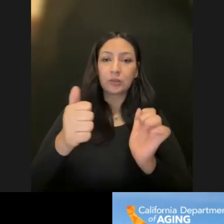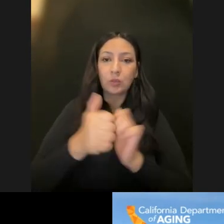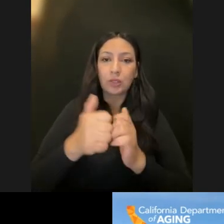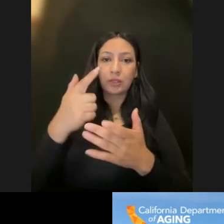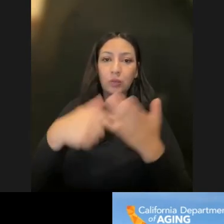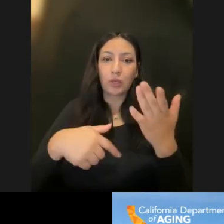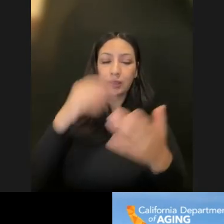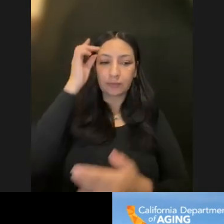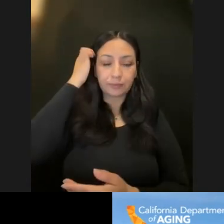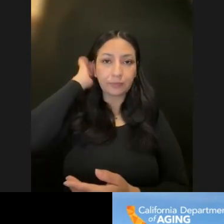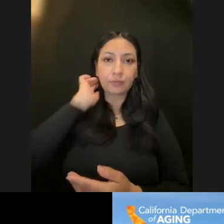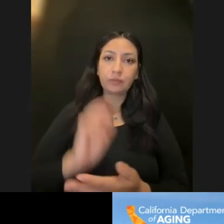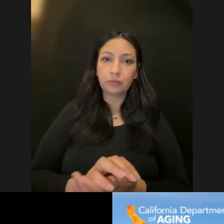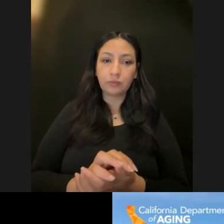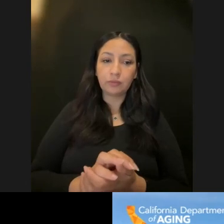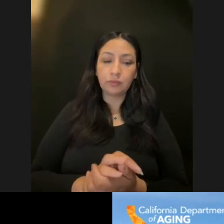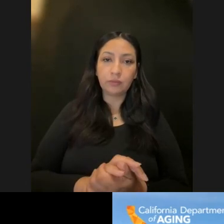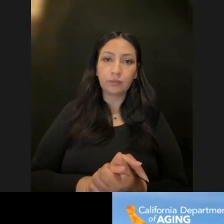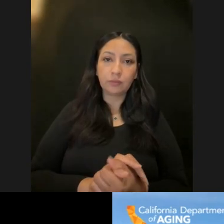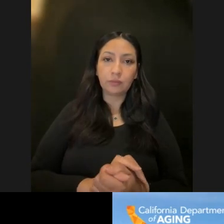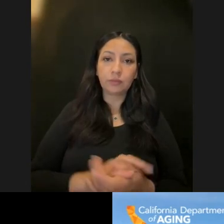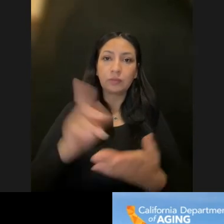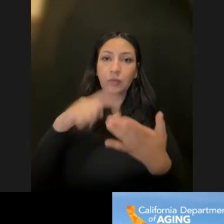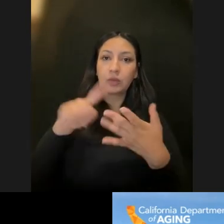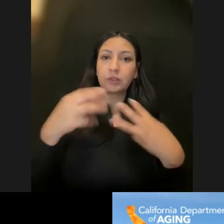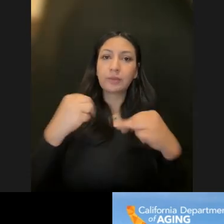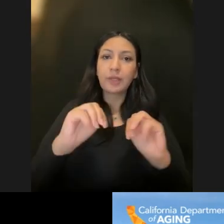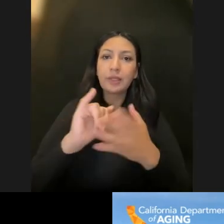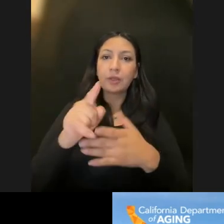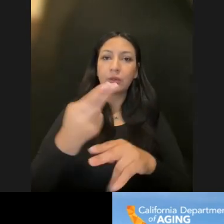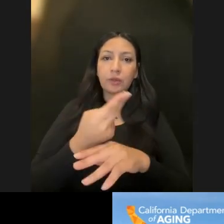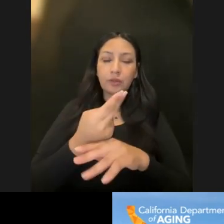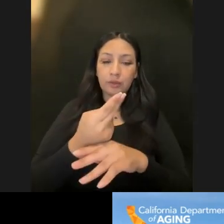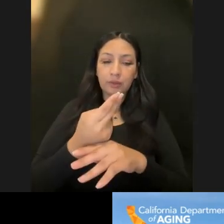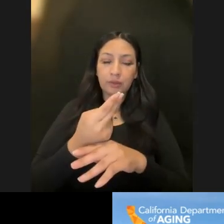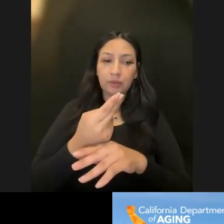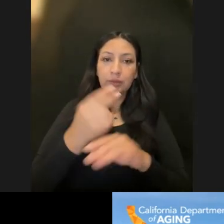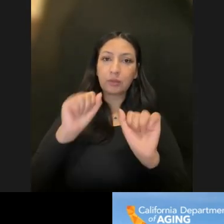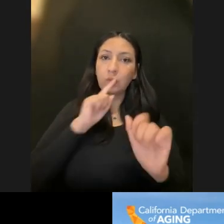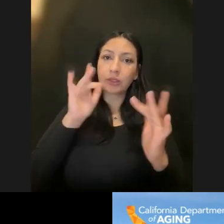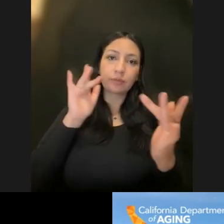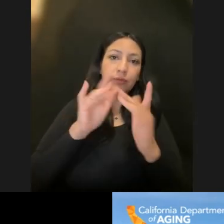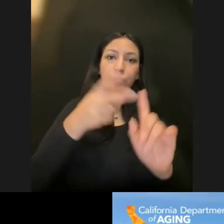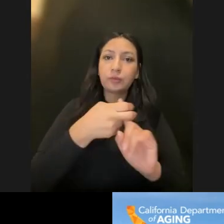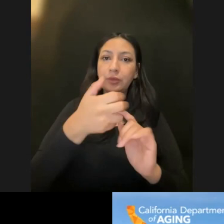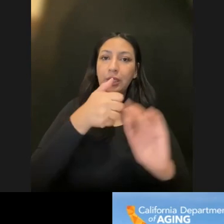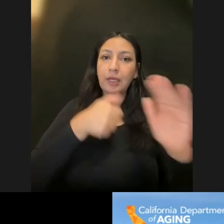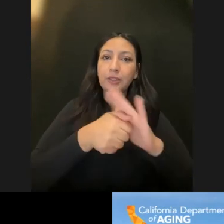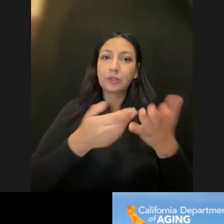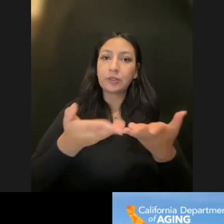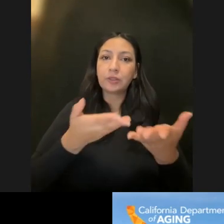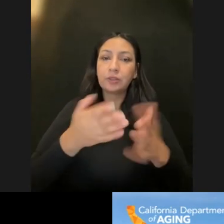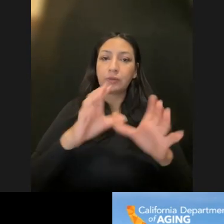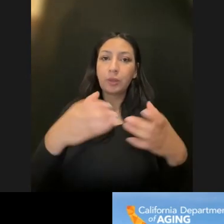sort of research methodology you're using to reach maybe underserved populations,